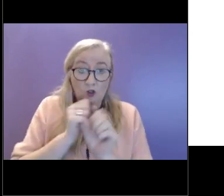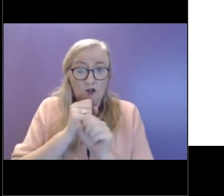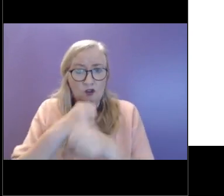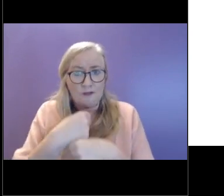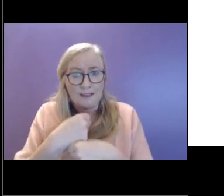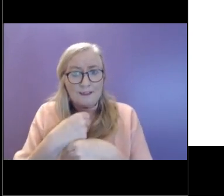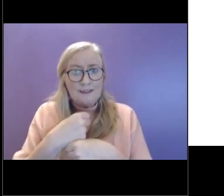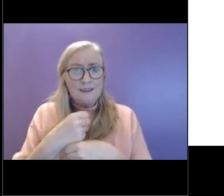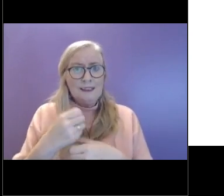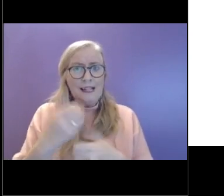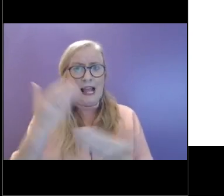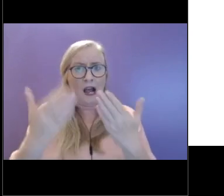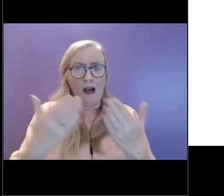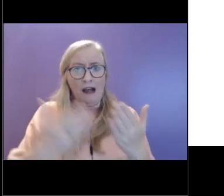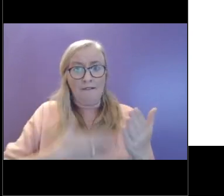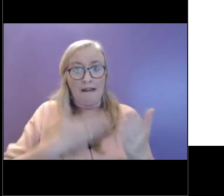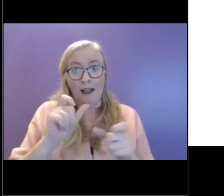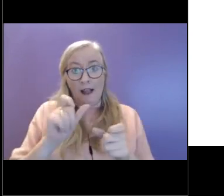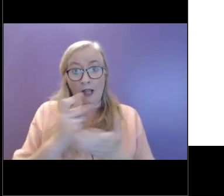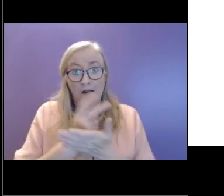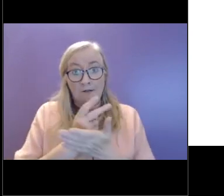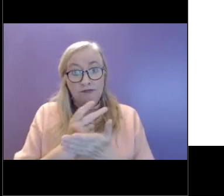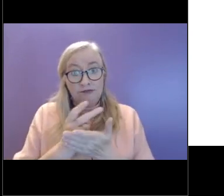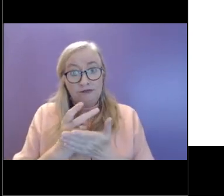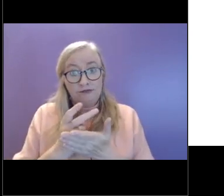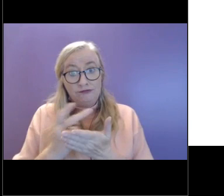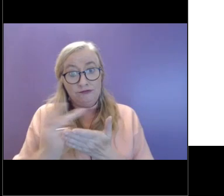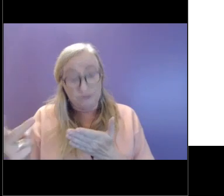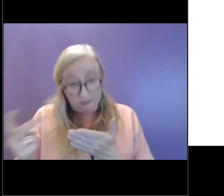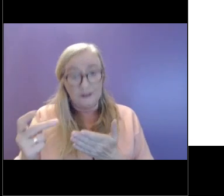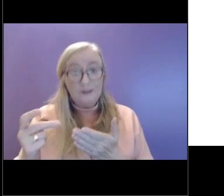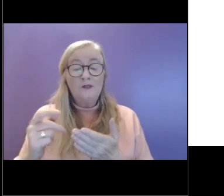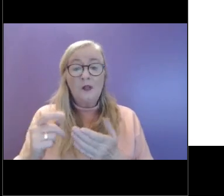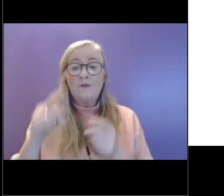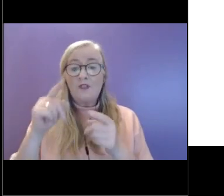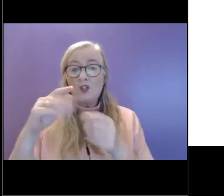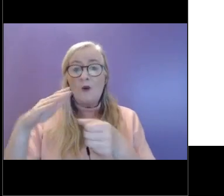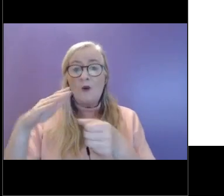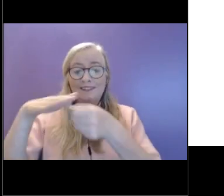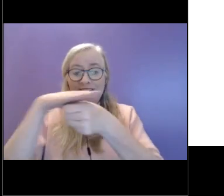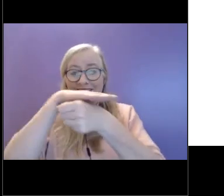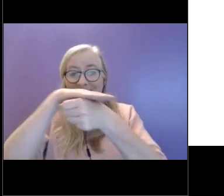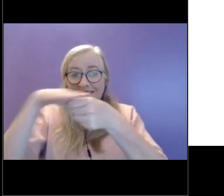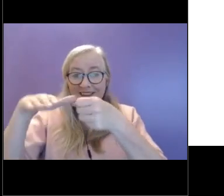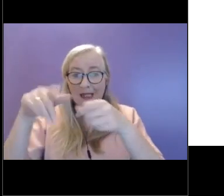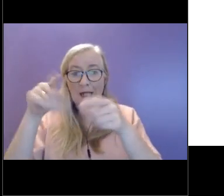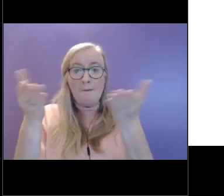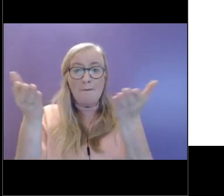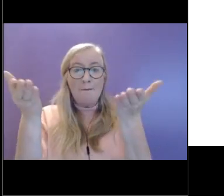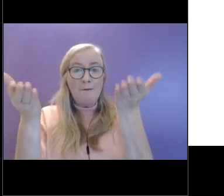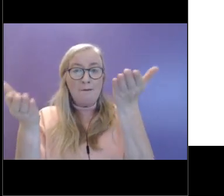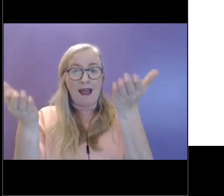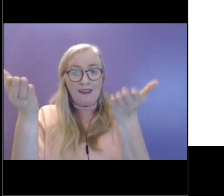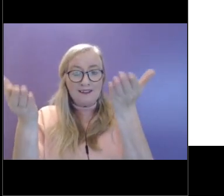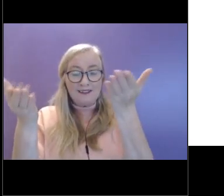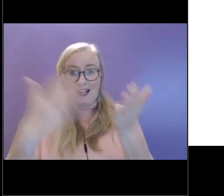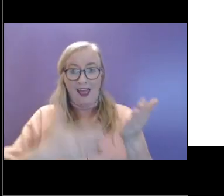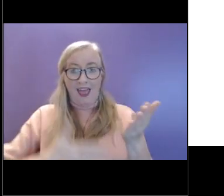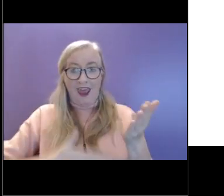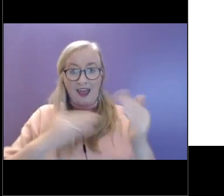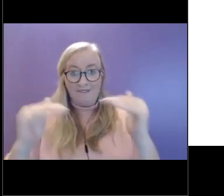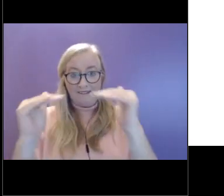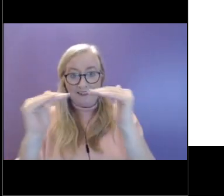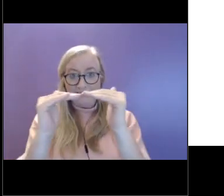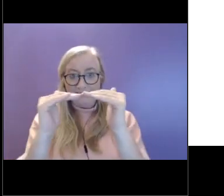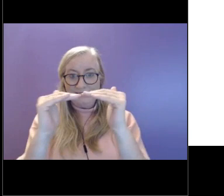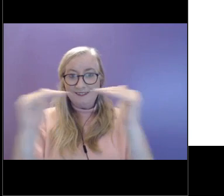might start to deteriorate a little bit. So at the top of the funnel here, we see a kind of a balanced life. It's represented by a balanced life, maybe with a